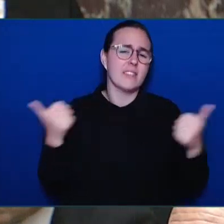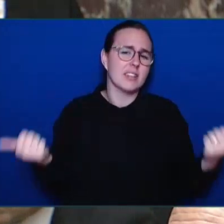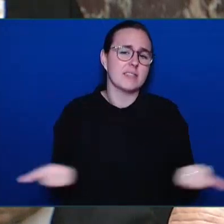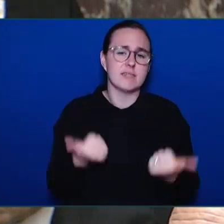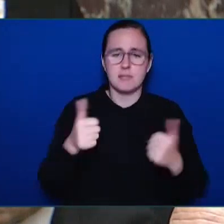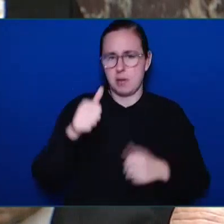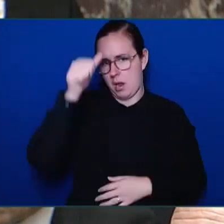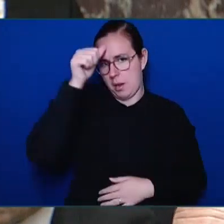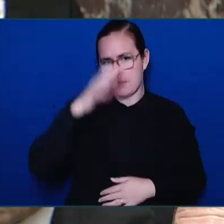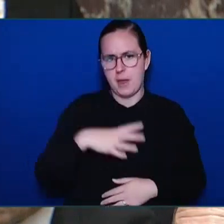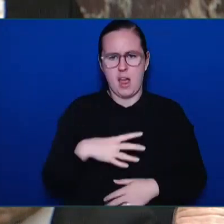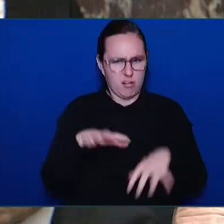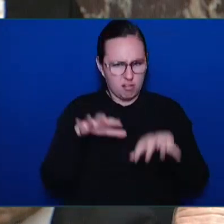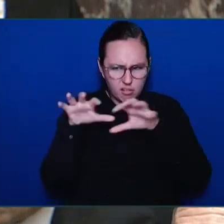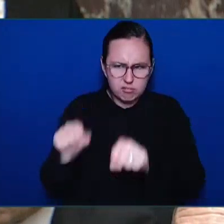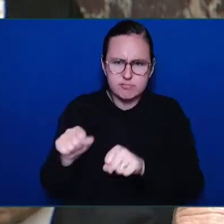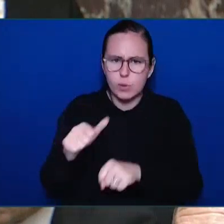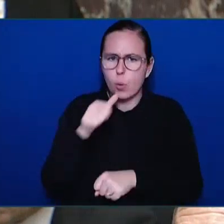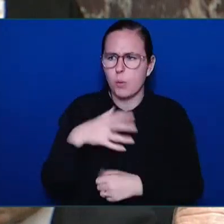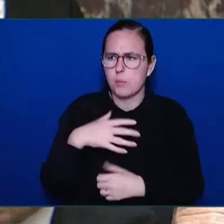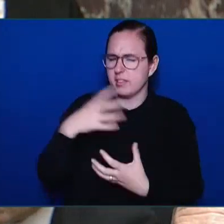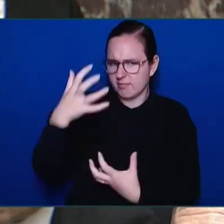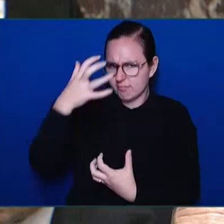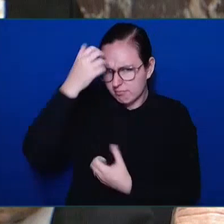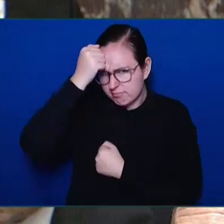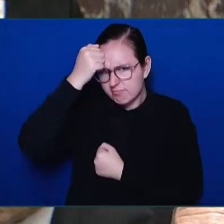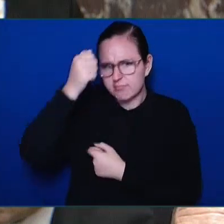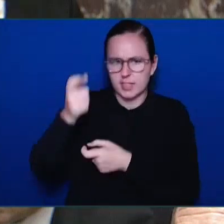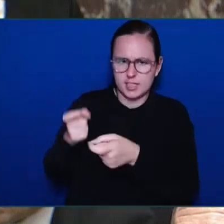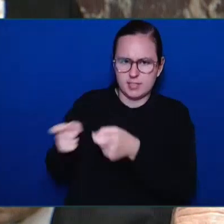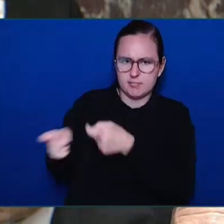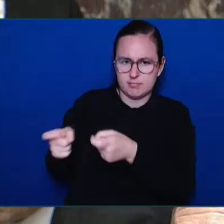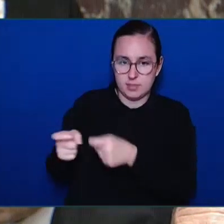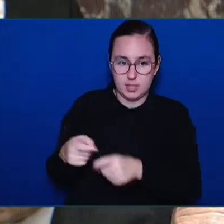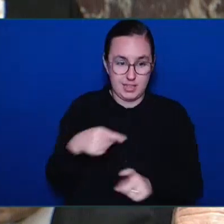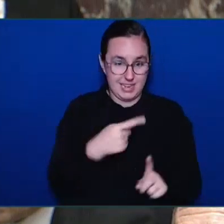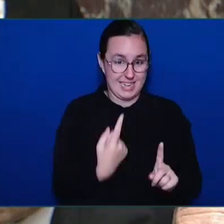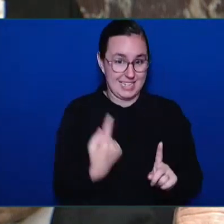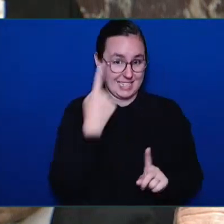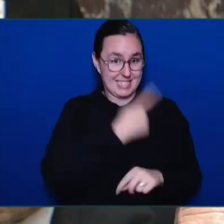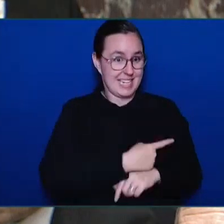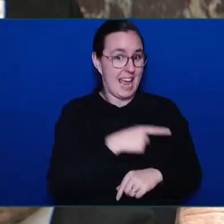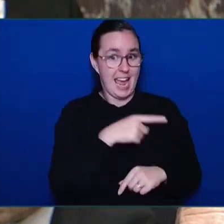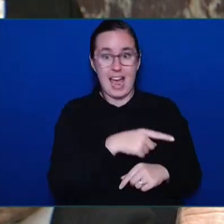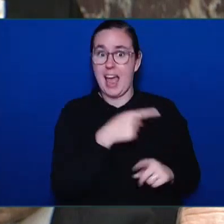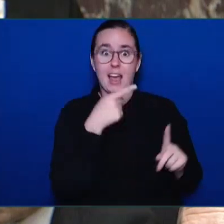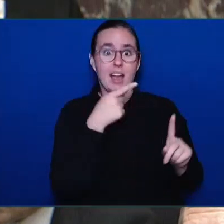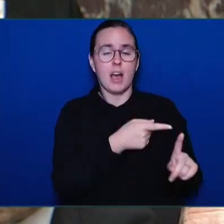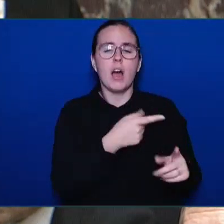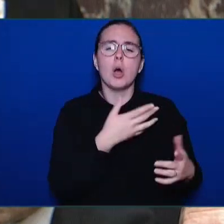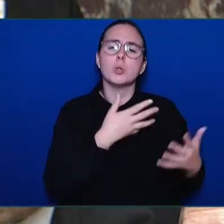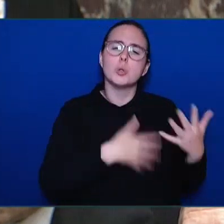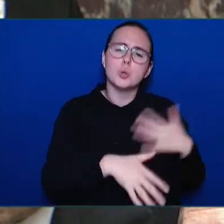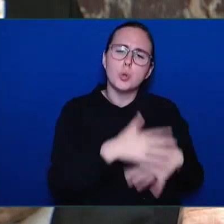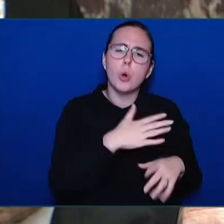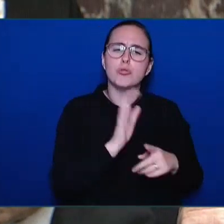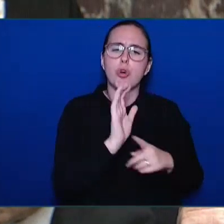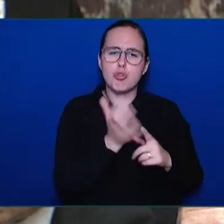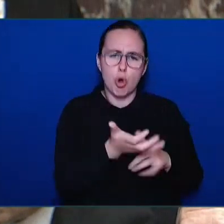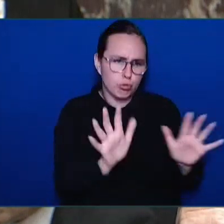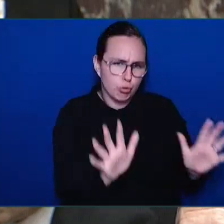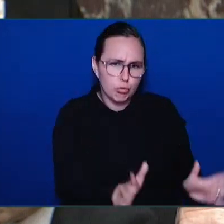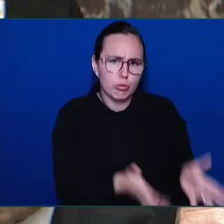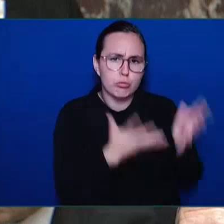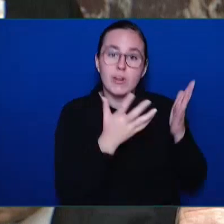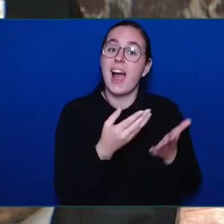day to celebrate the social, economic, cultural, and political achievements of women. Women like Baljeet Sethi, a community advocate for